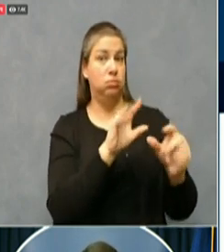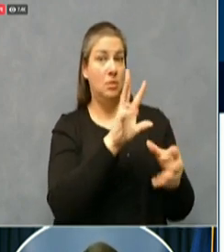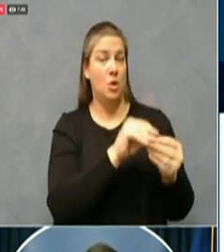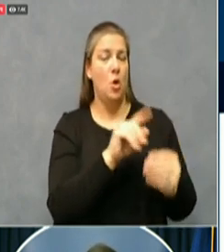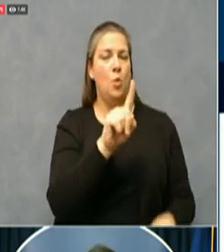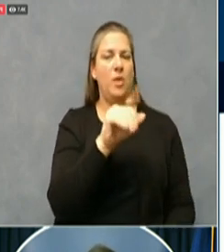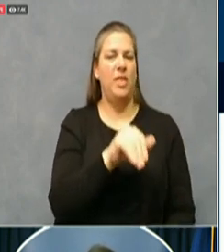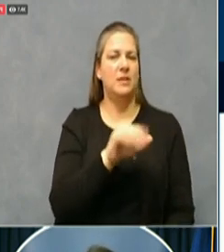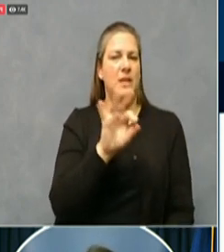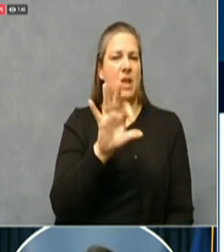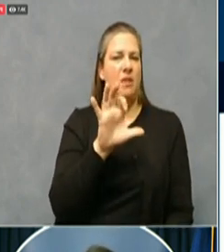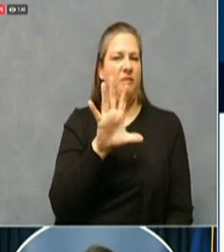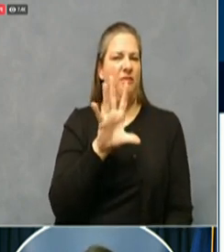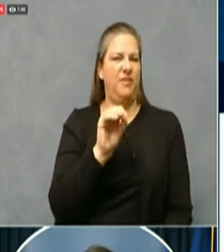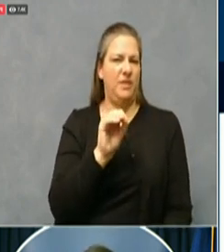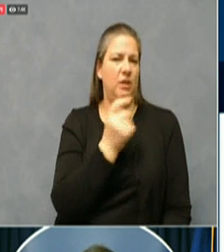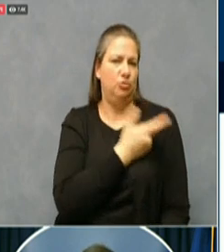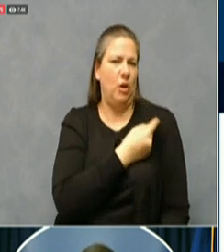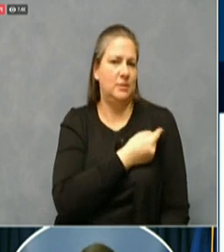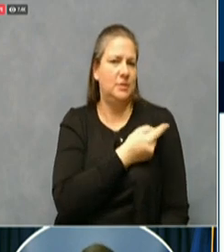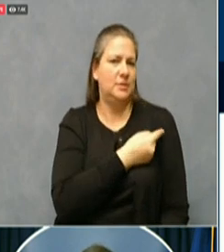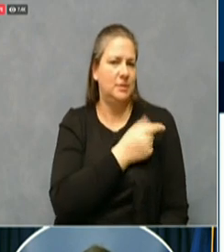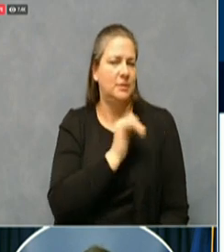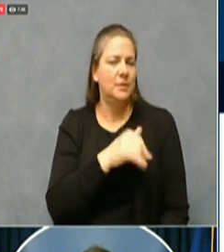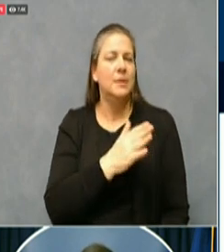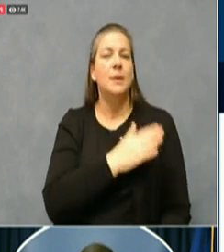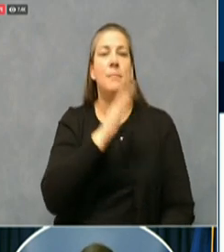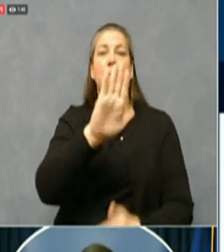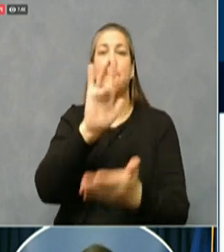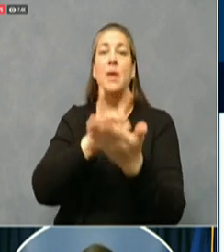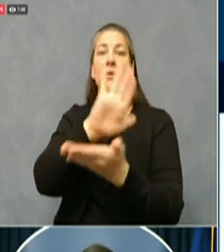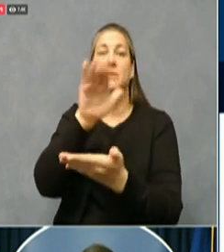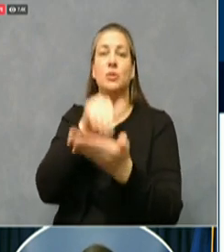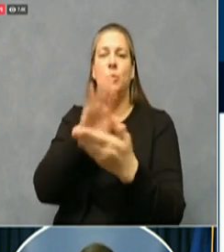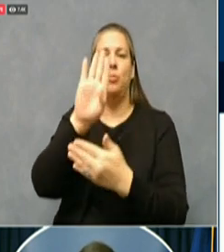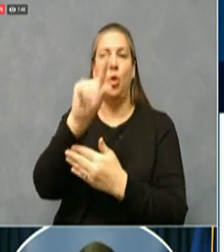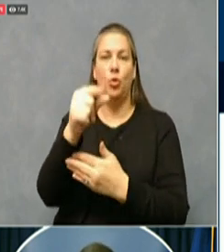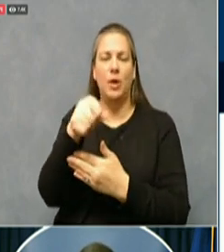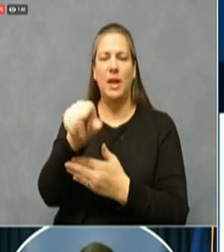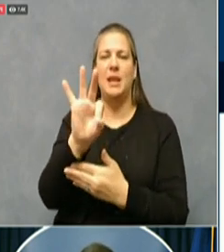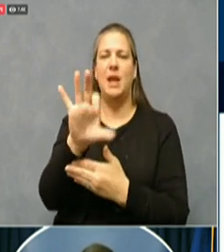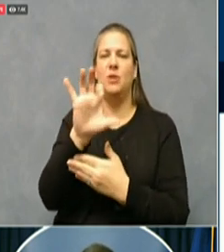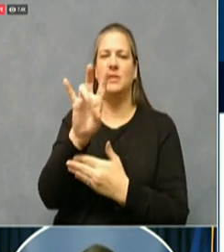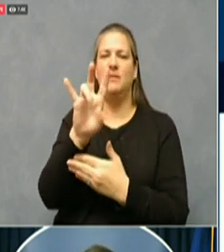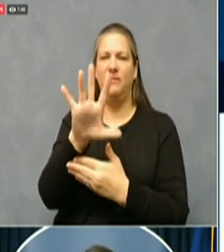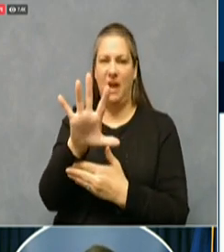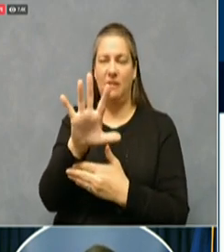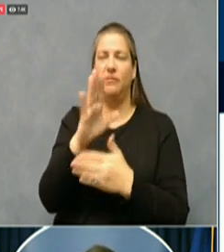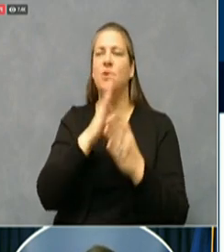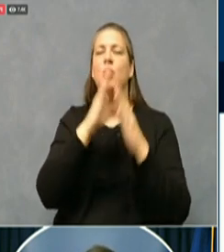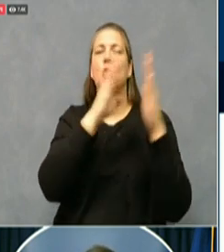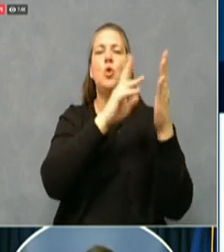doses Medical Center at Bowling Green 975 University of Louisville Hospital